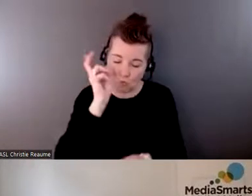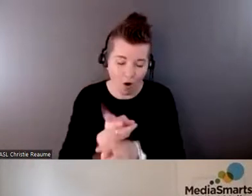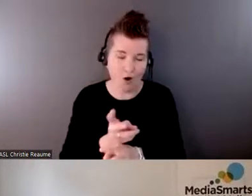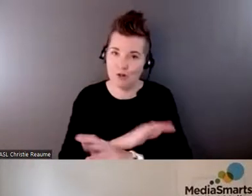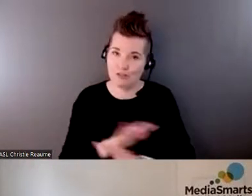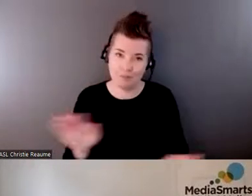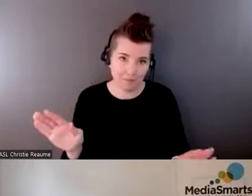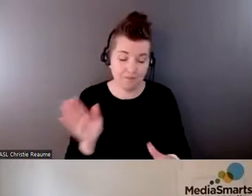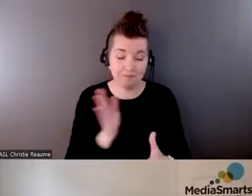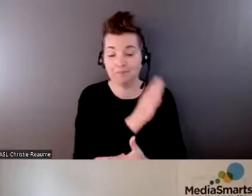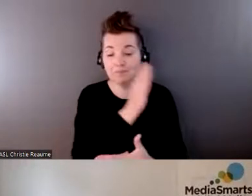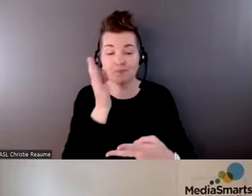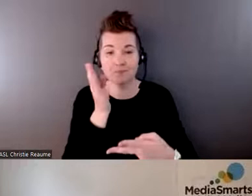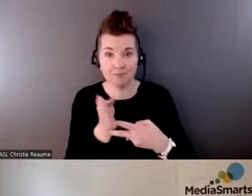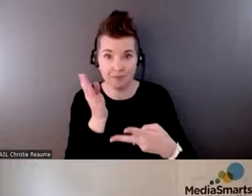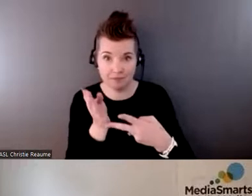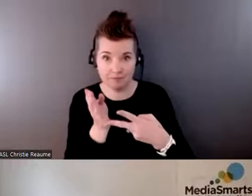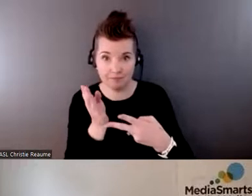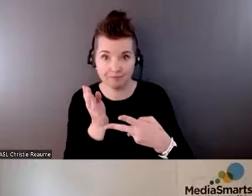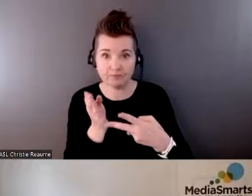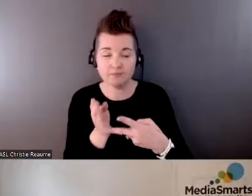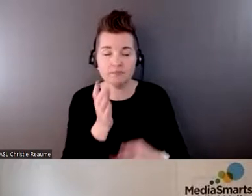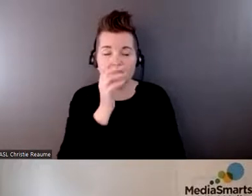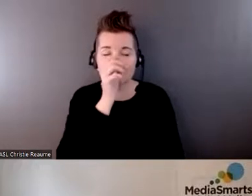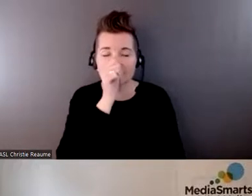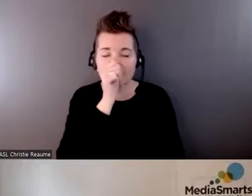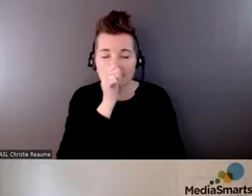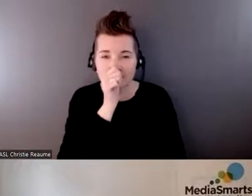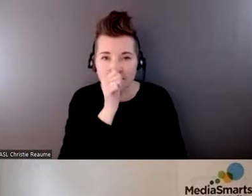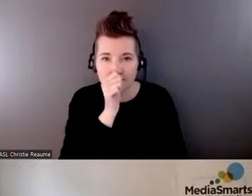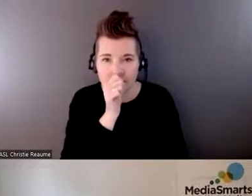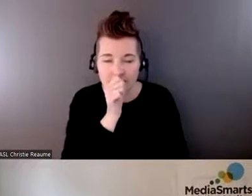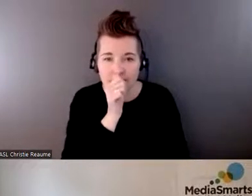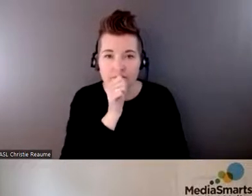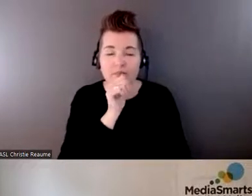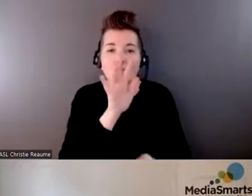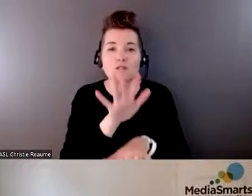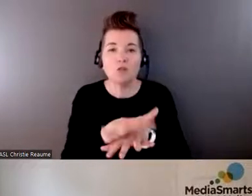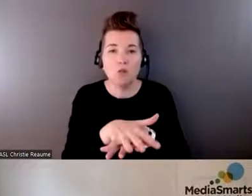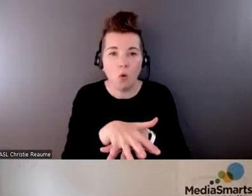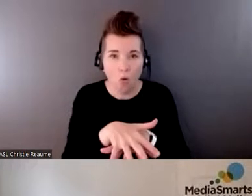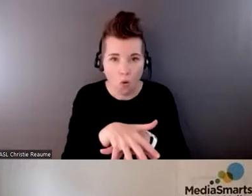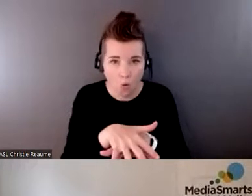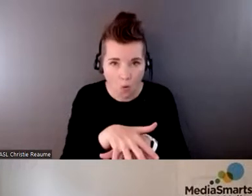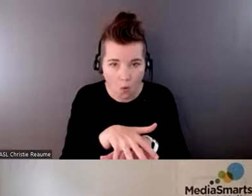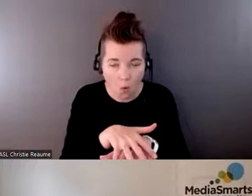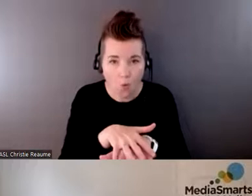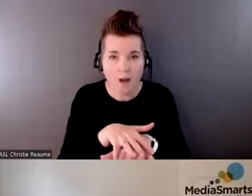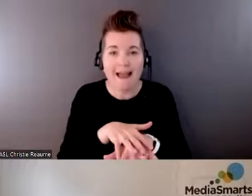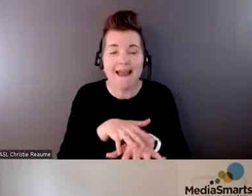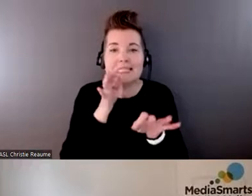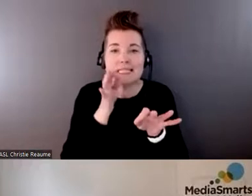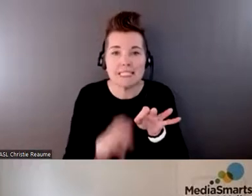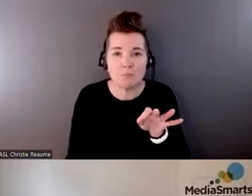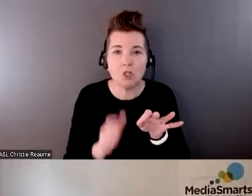Number two is you want to be very patient and very slow and really break it down as simple as possible